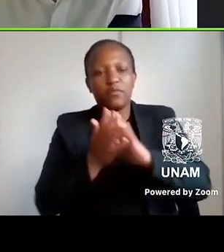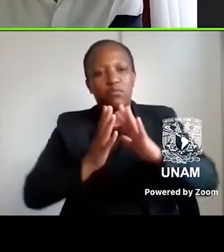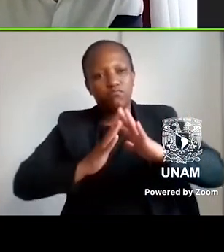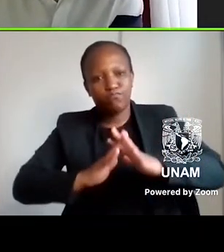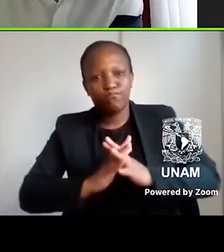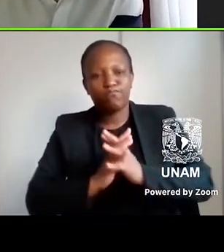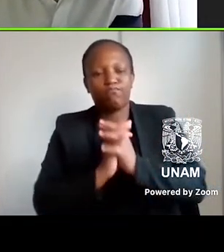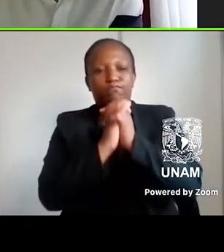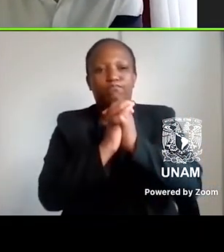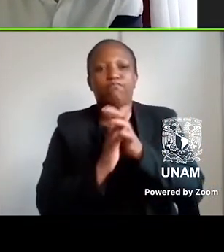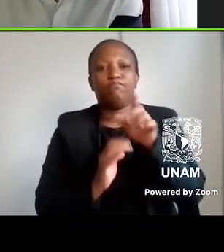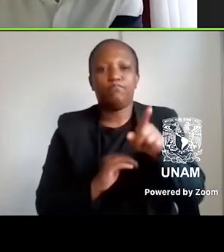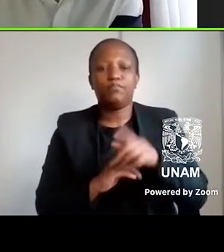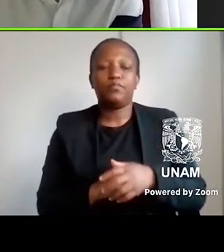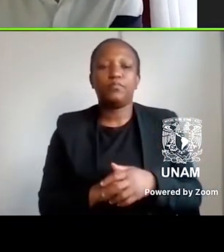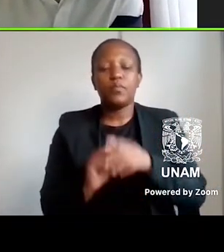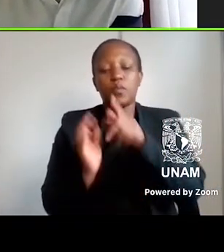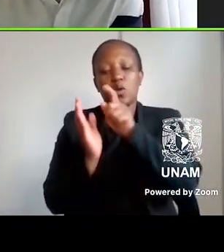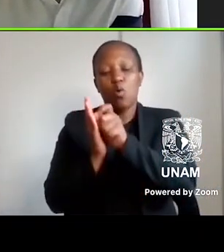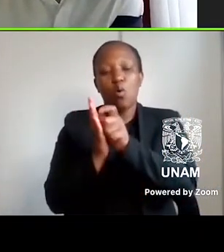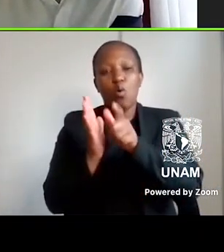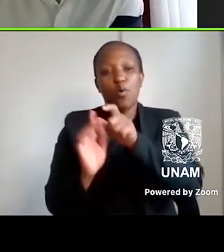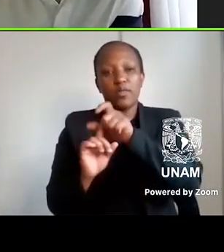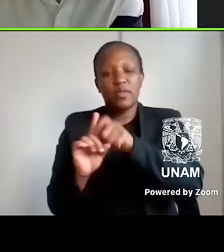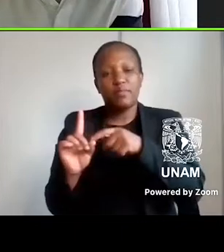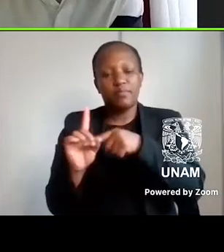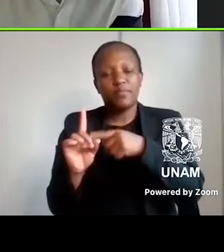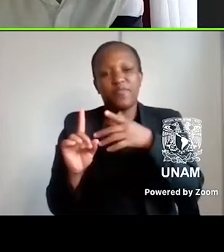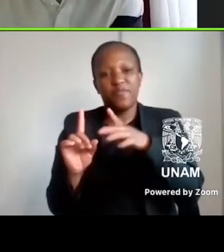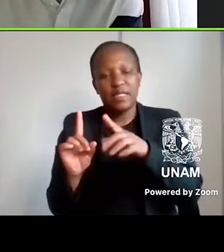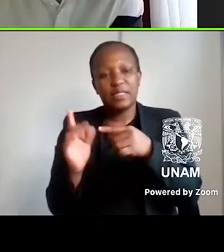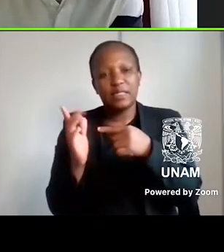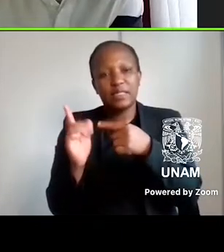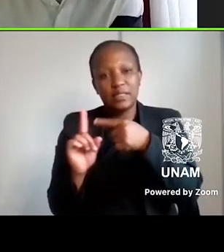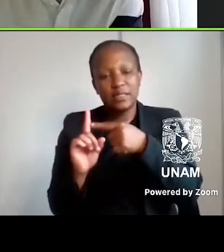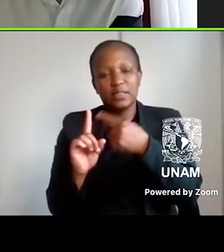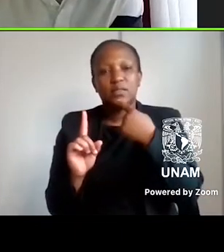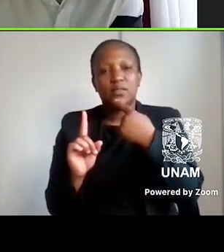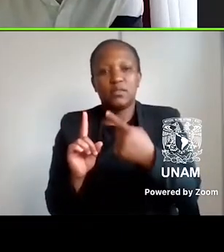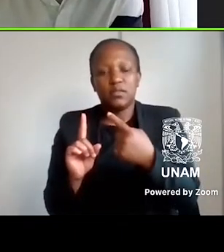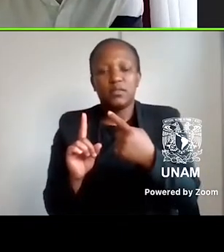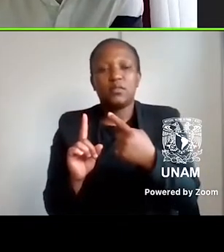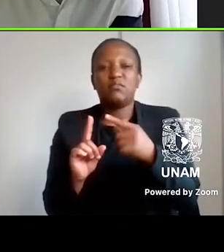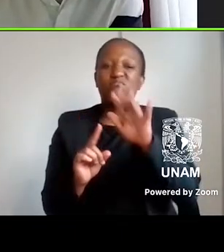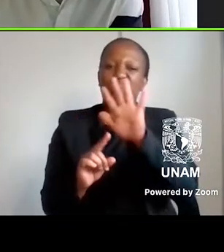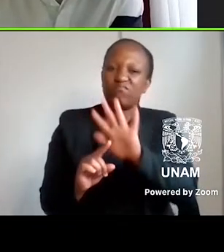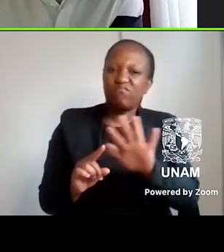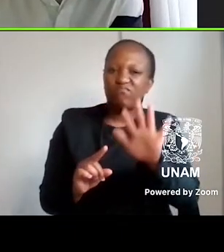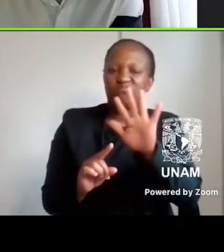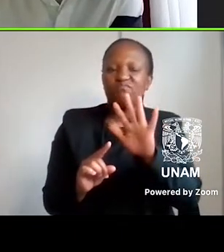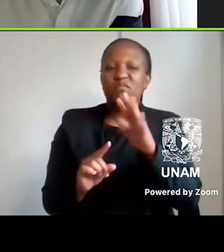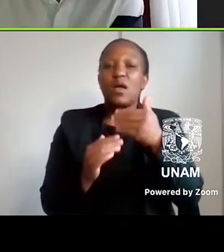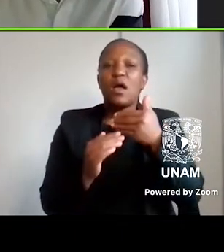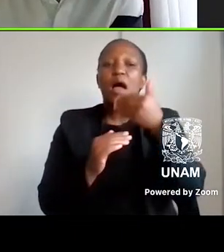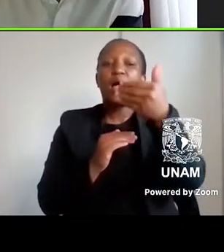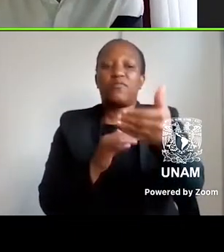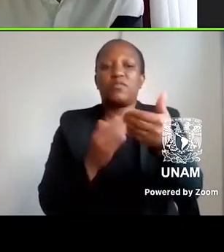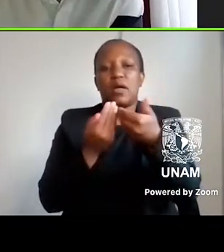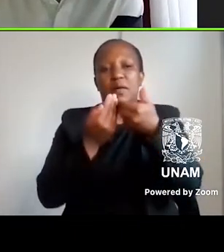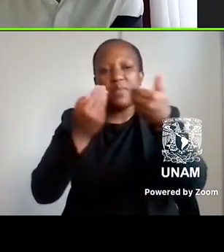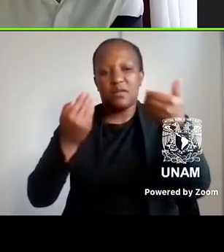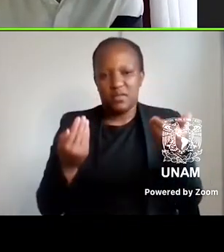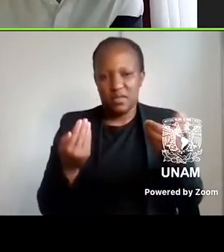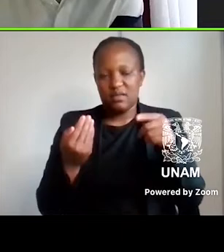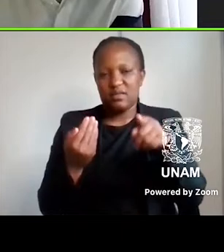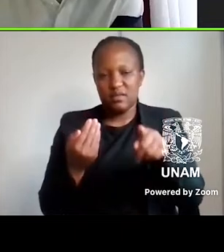The author's nomenclature is deliberate and considered. He places parentheses around the post of post-apartheid. Apartheid, the author